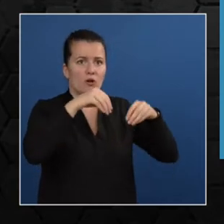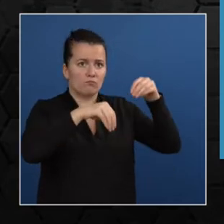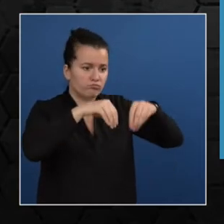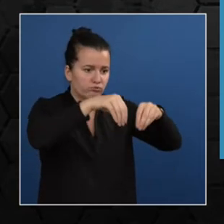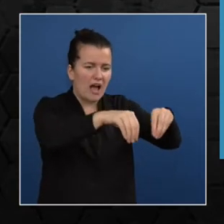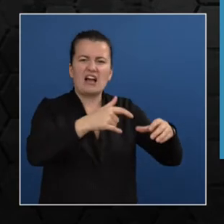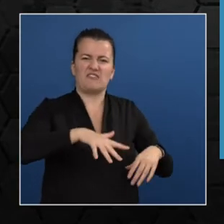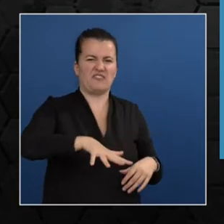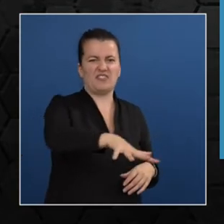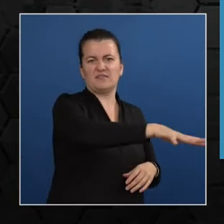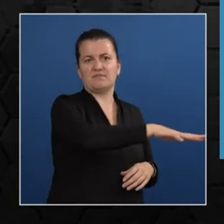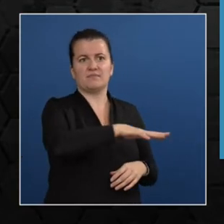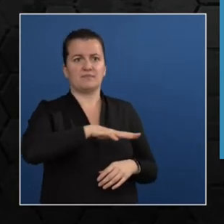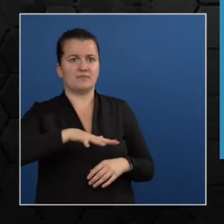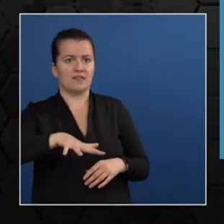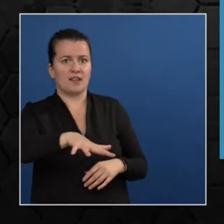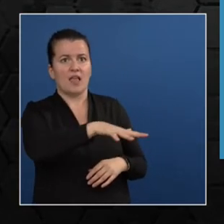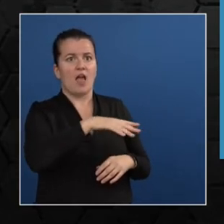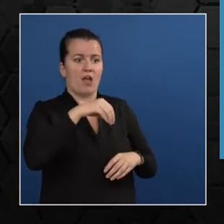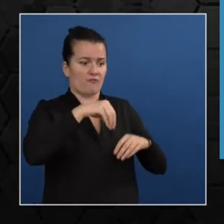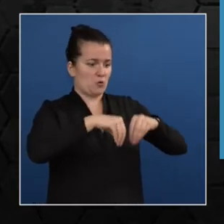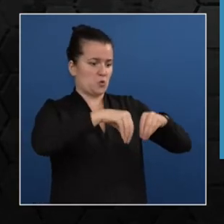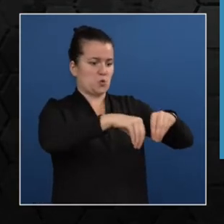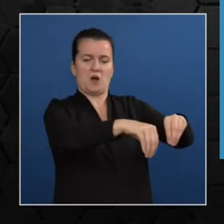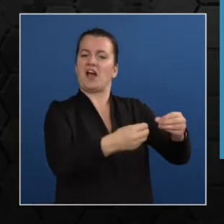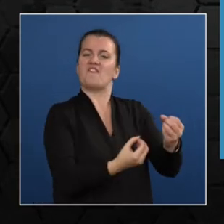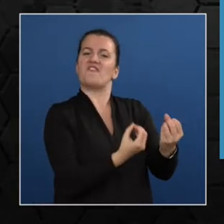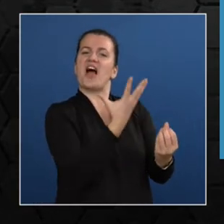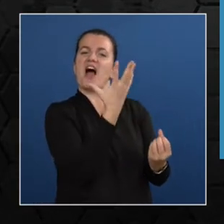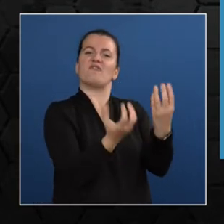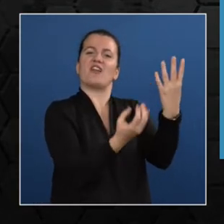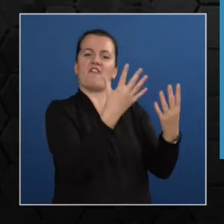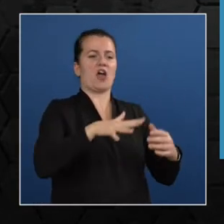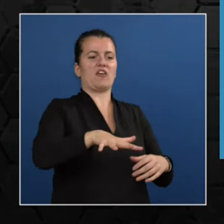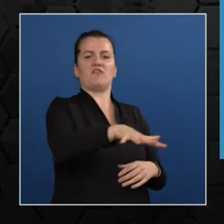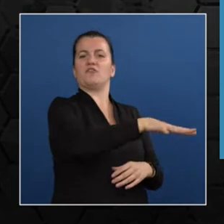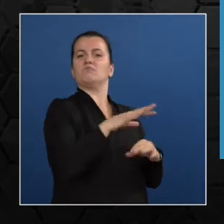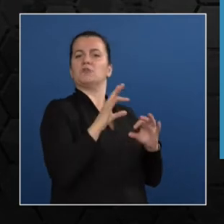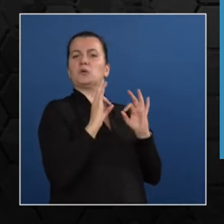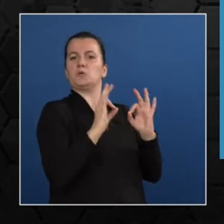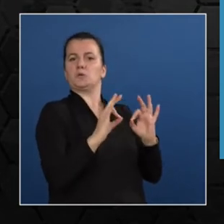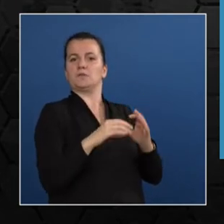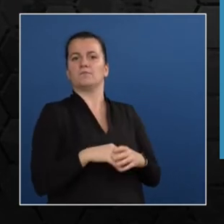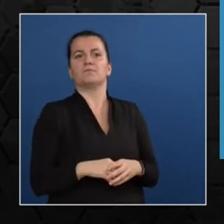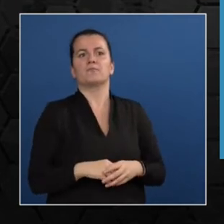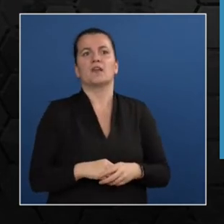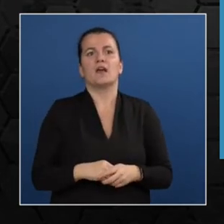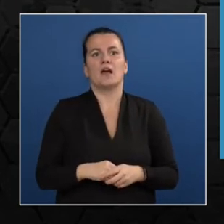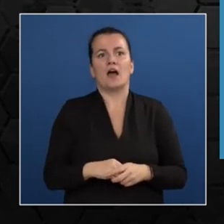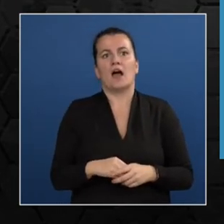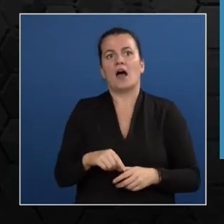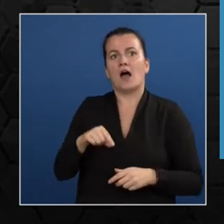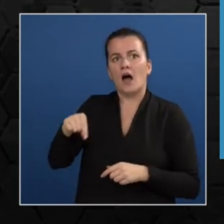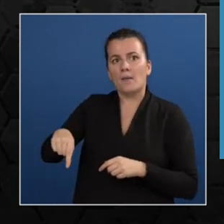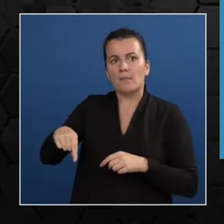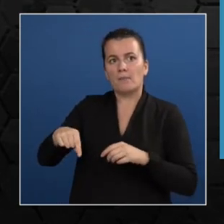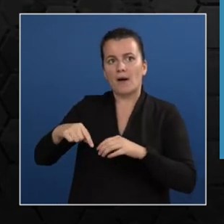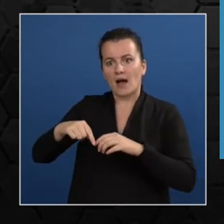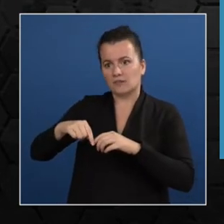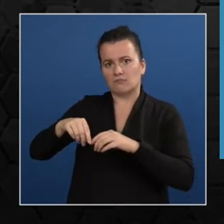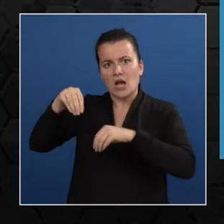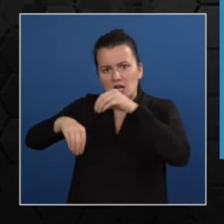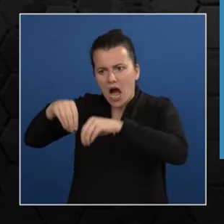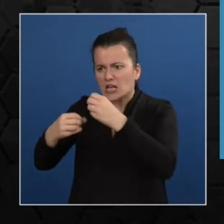really easy to go and plant flowers in it. However, if you already have a well-established garden, it would take a lot of time to actually tear it down,